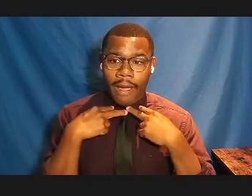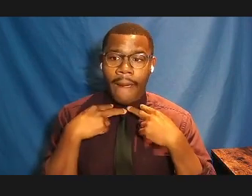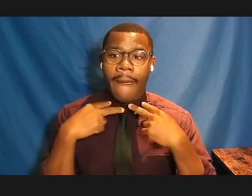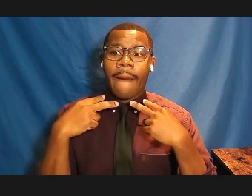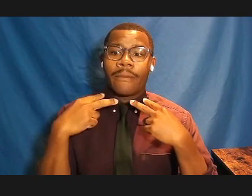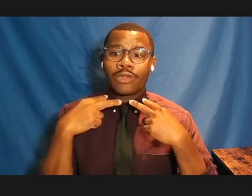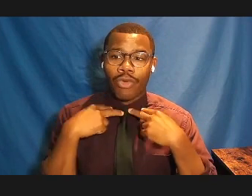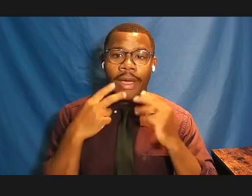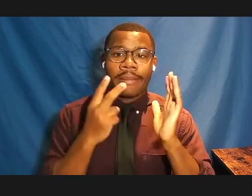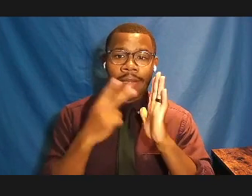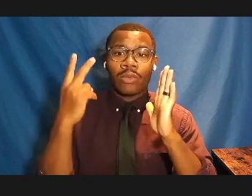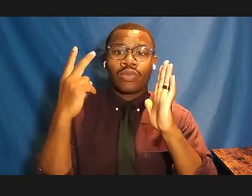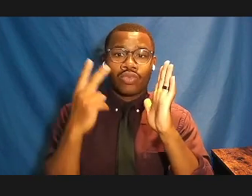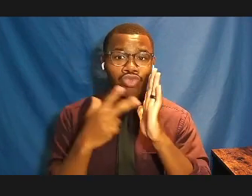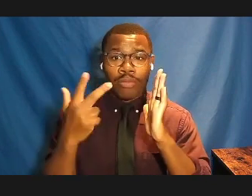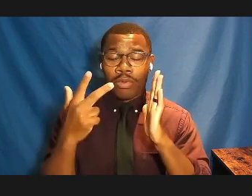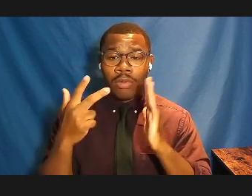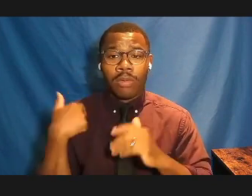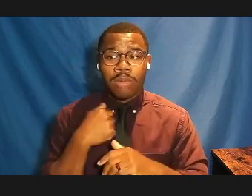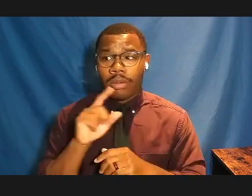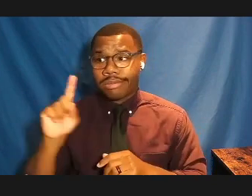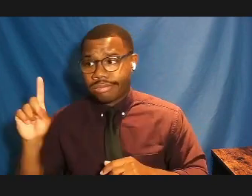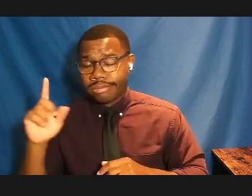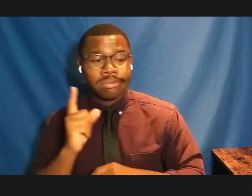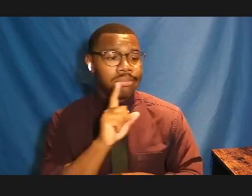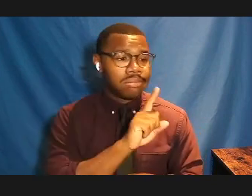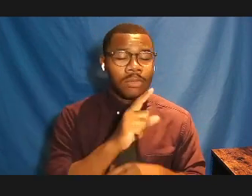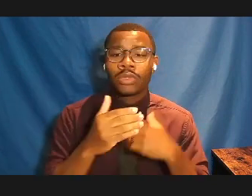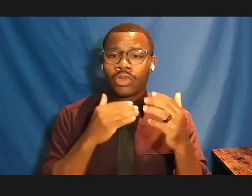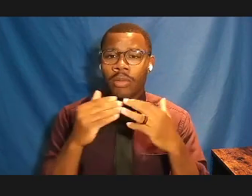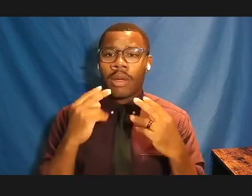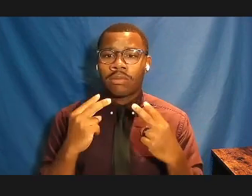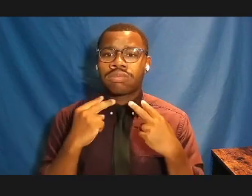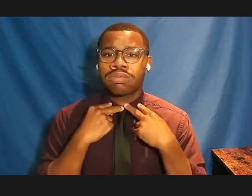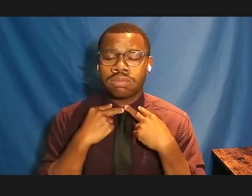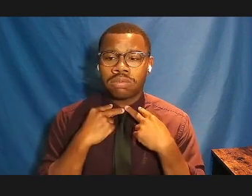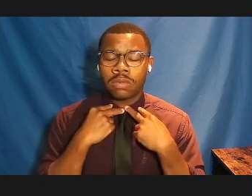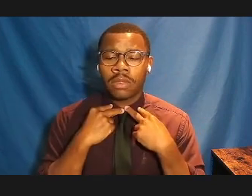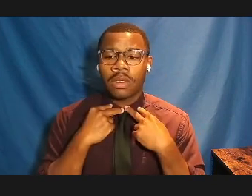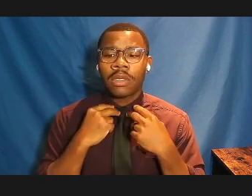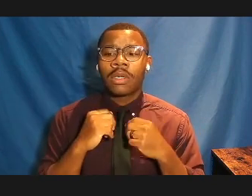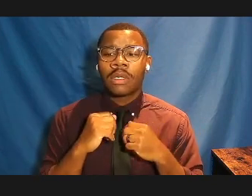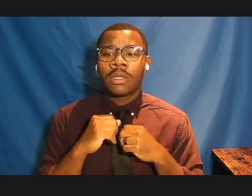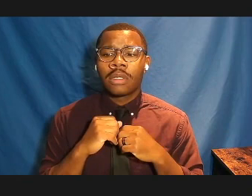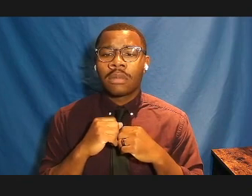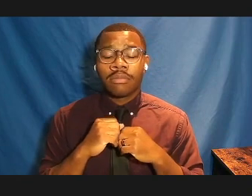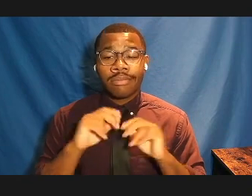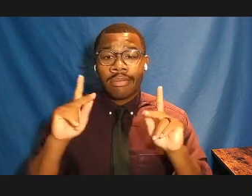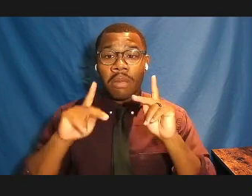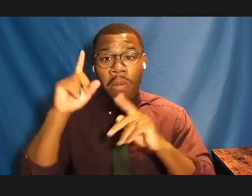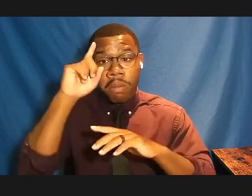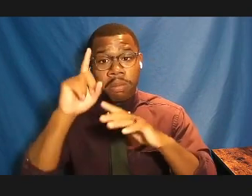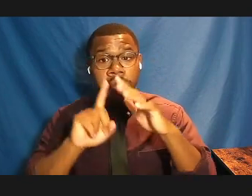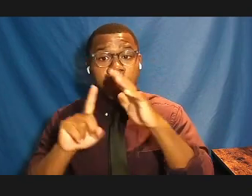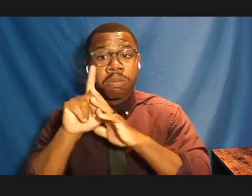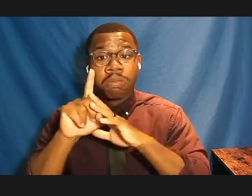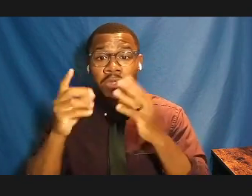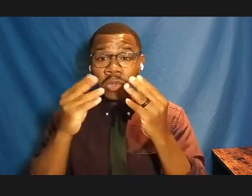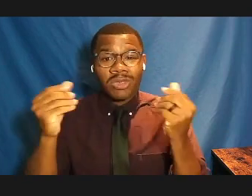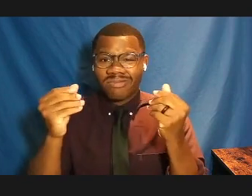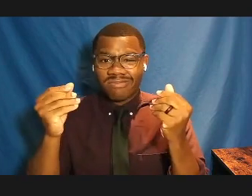way we go, we find that we're trapped. And every kind of solution that someone comes up with is just another trap.